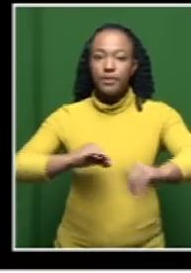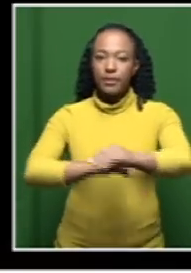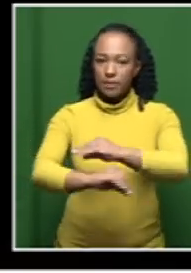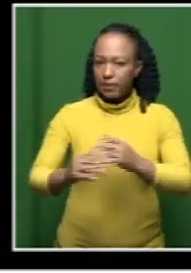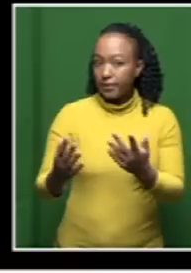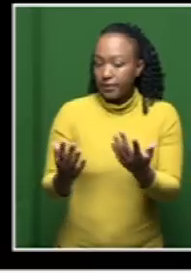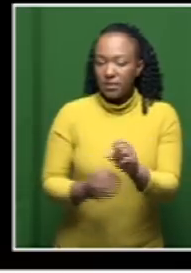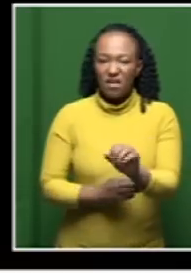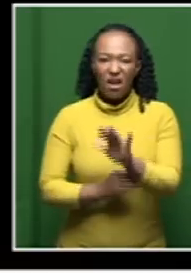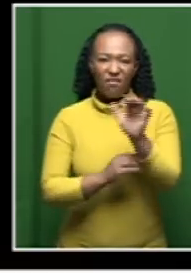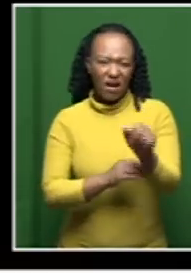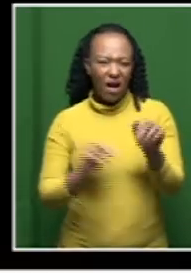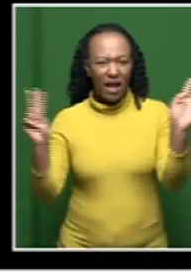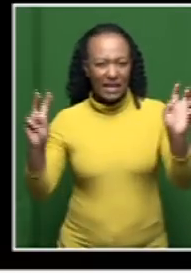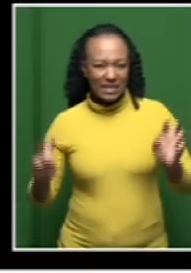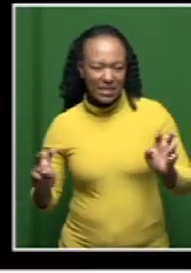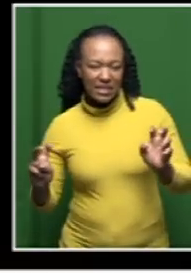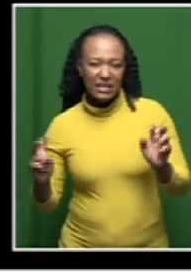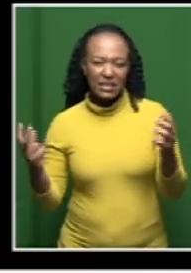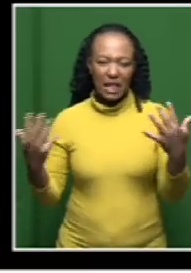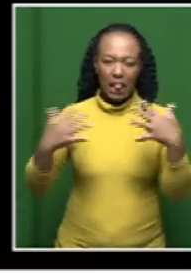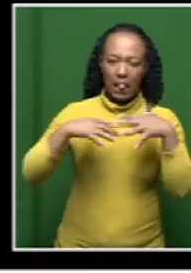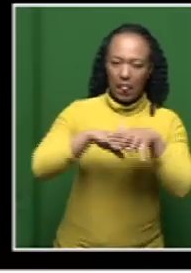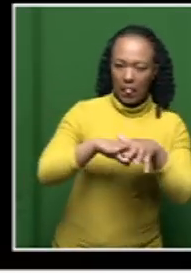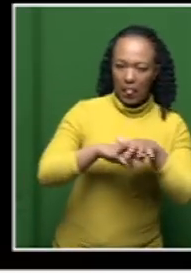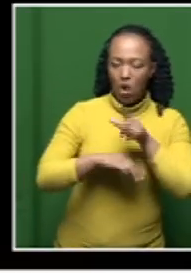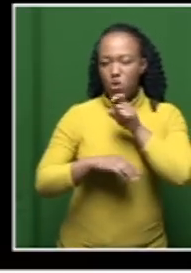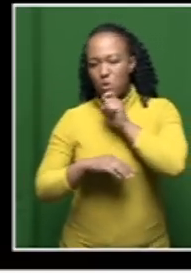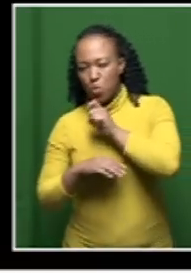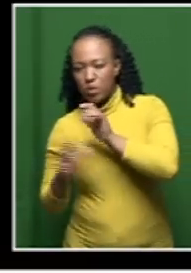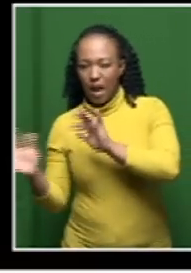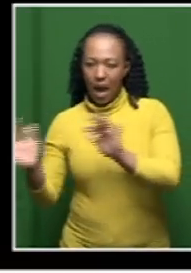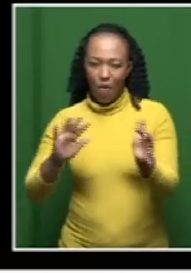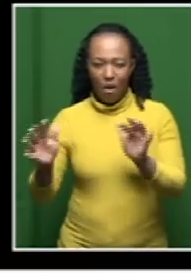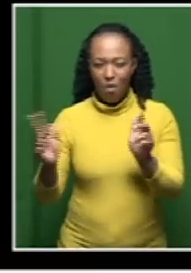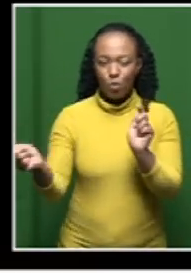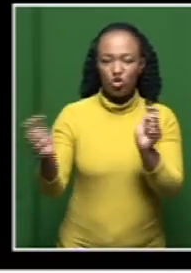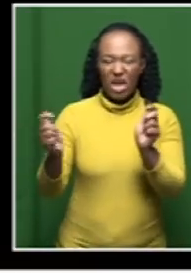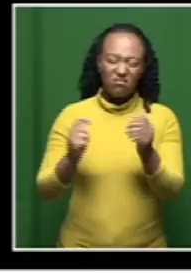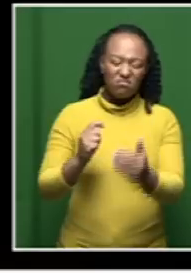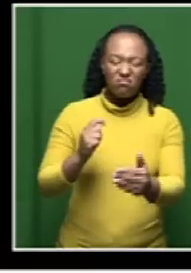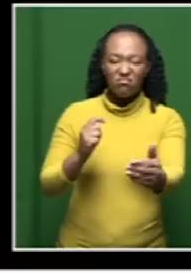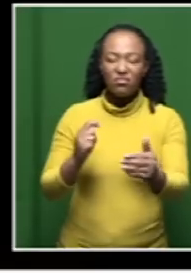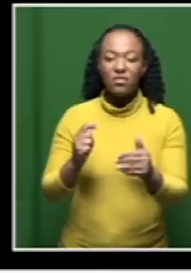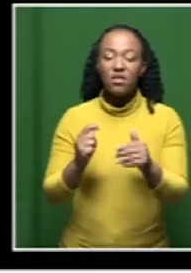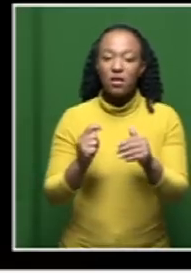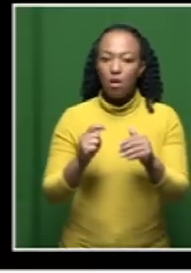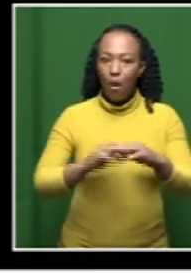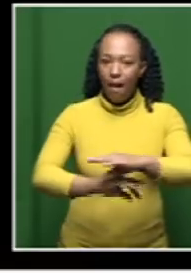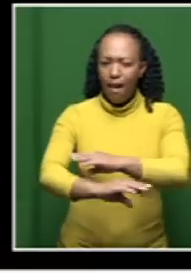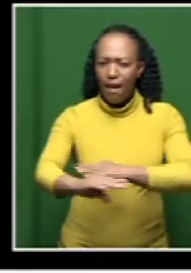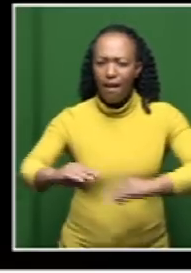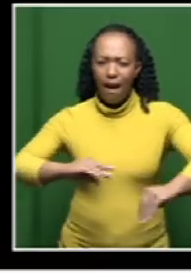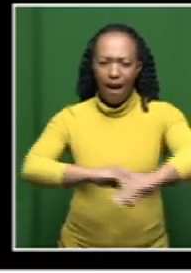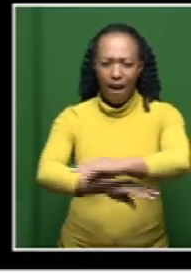again, South Africa's energy mix and exactly how we're going to get there and all the nuance and speculation